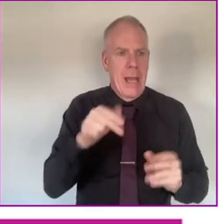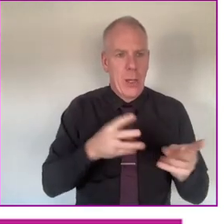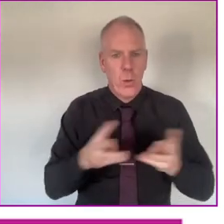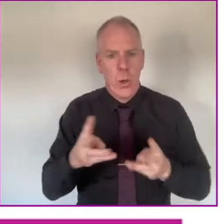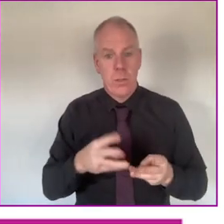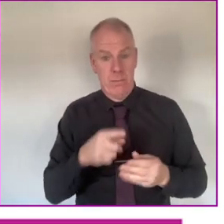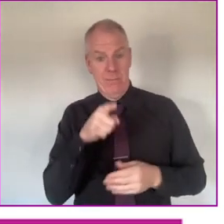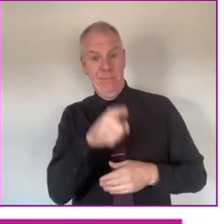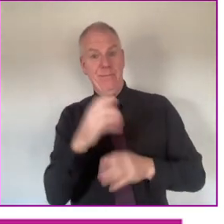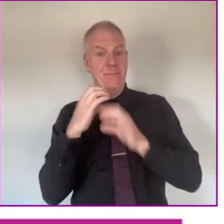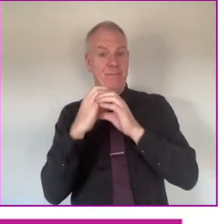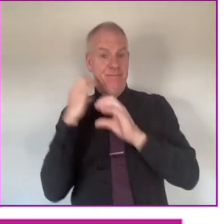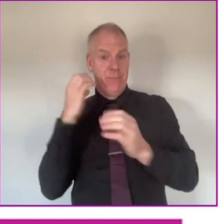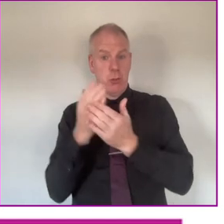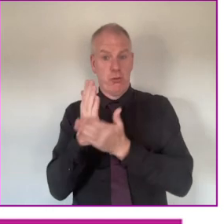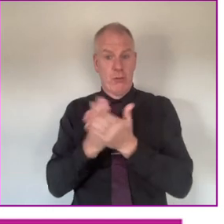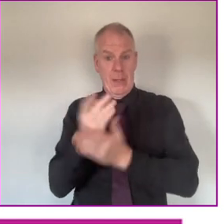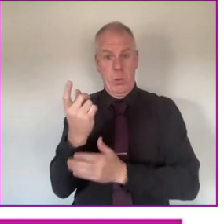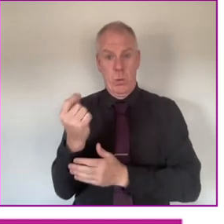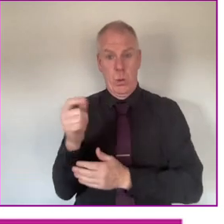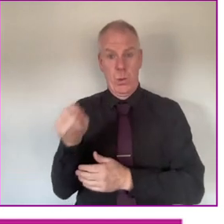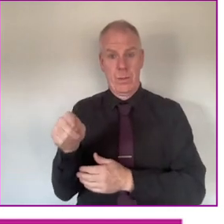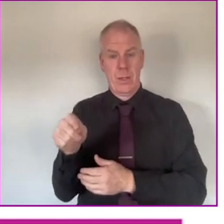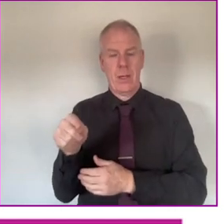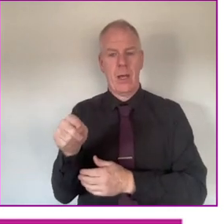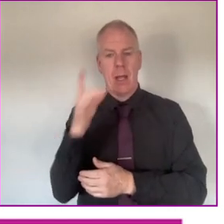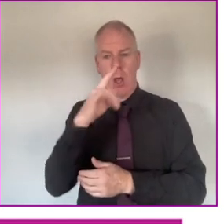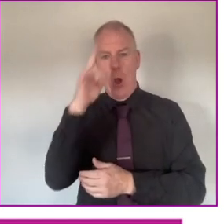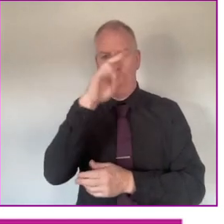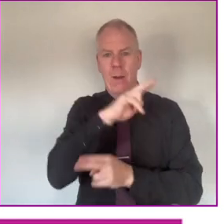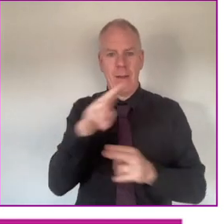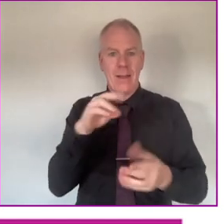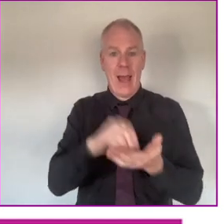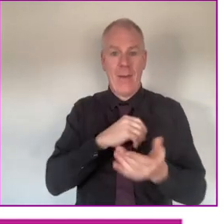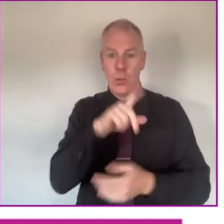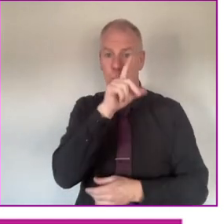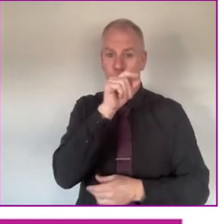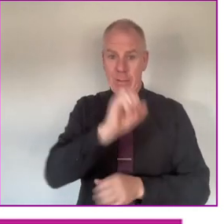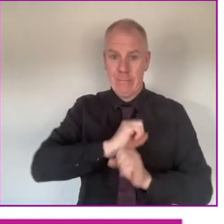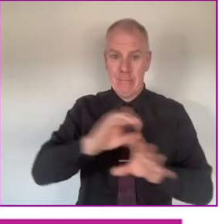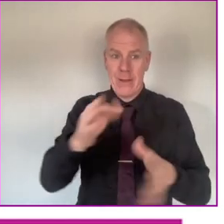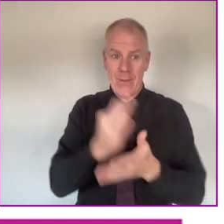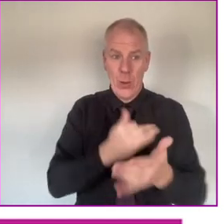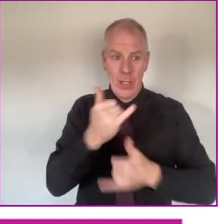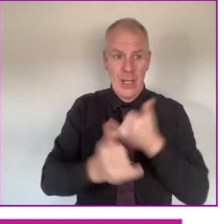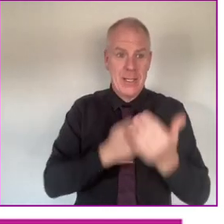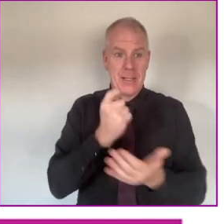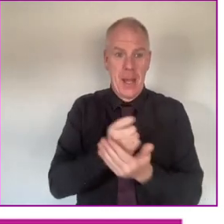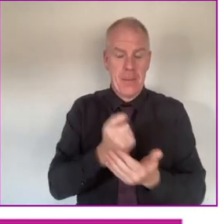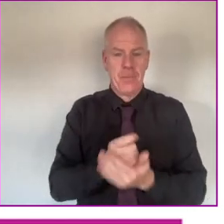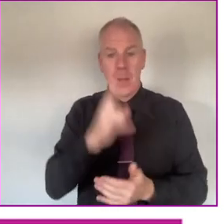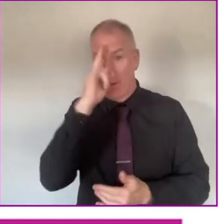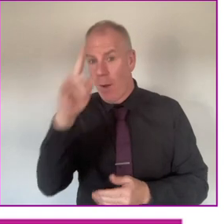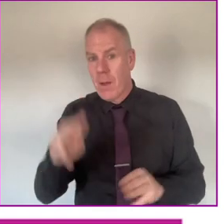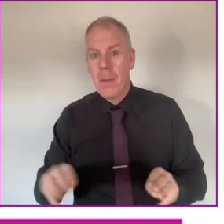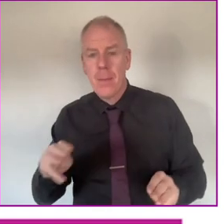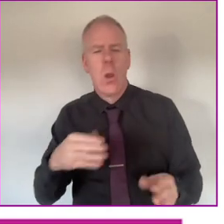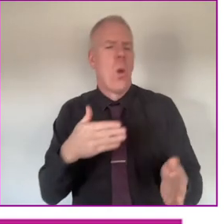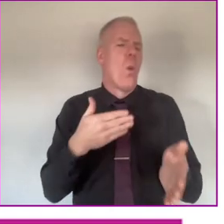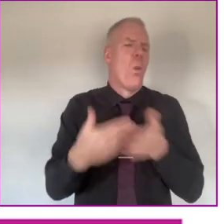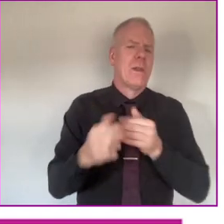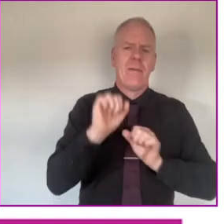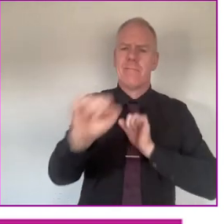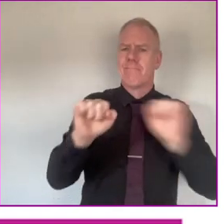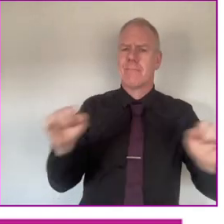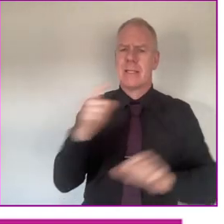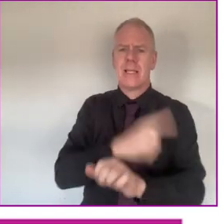to make things work. So those trains are coming. And hopefully I won't have to send tweets in a few years time. And hopefully people,